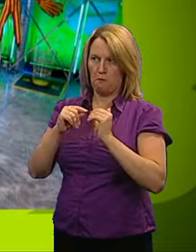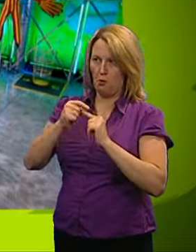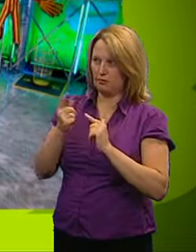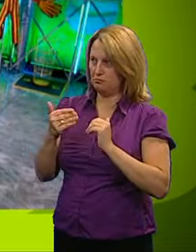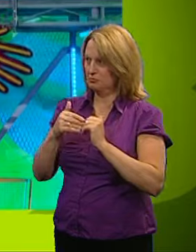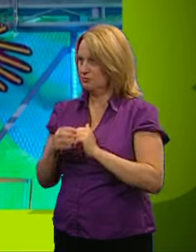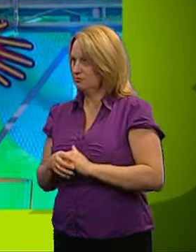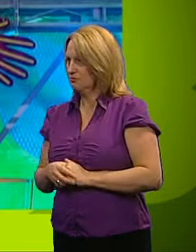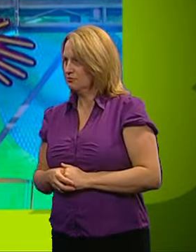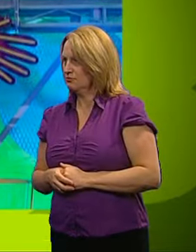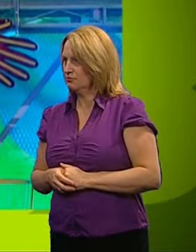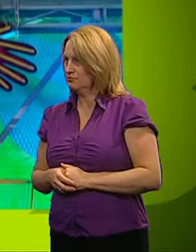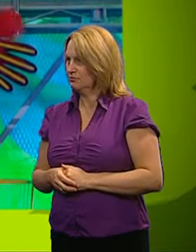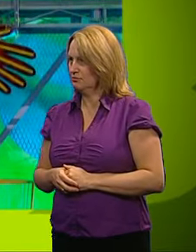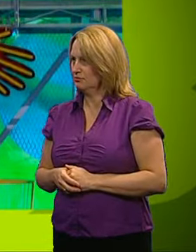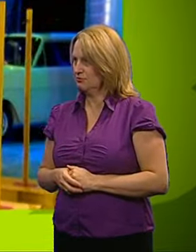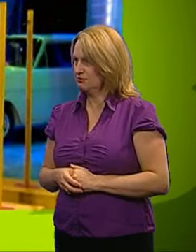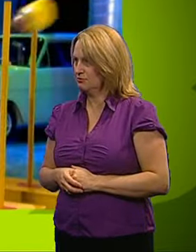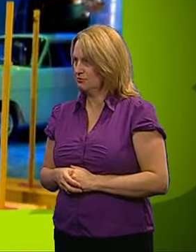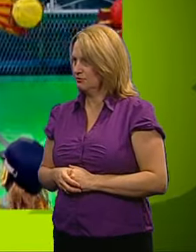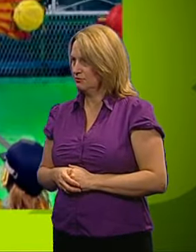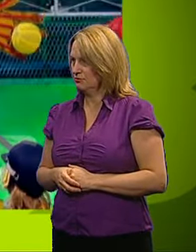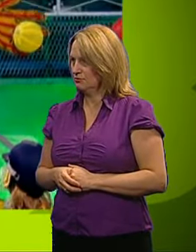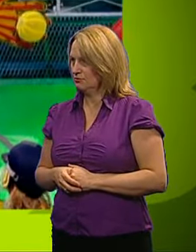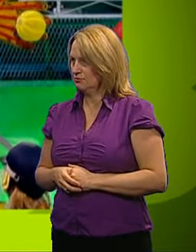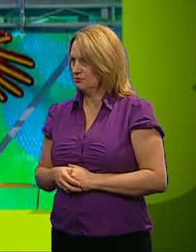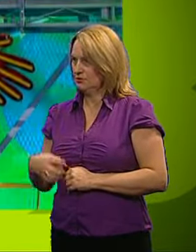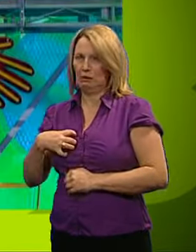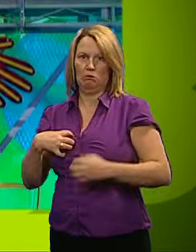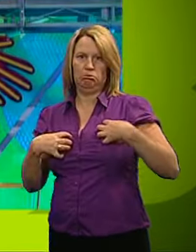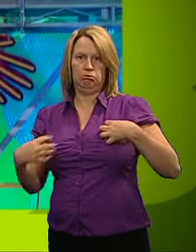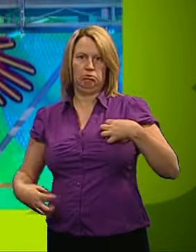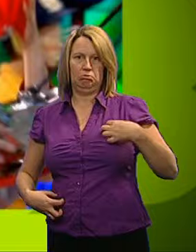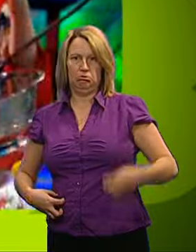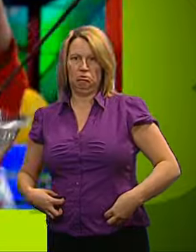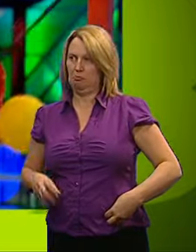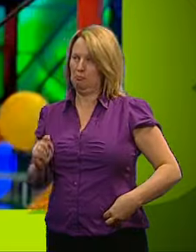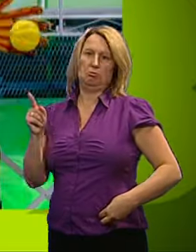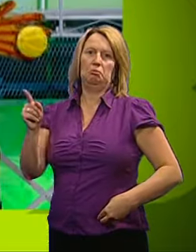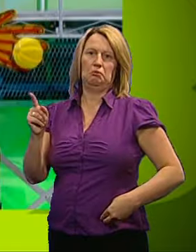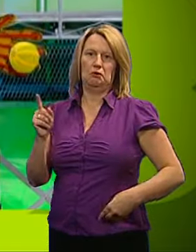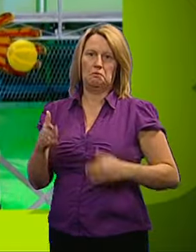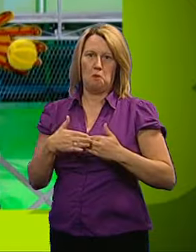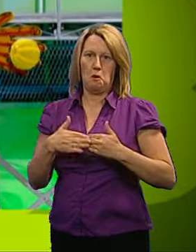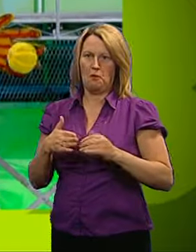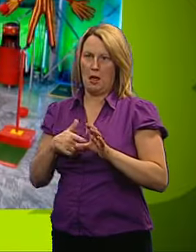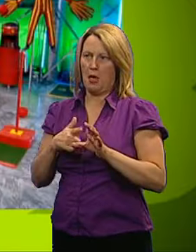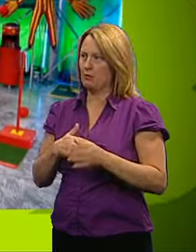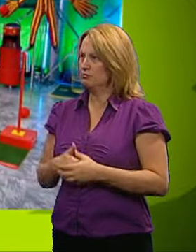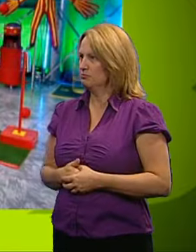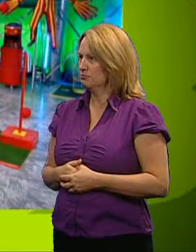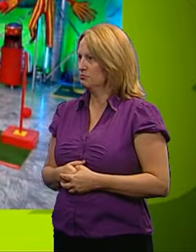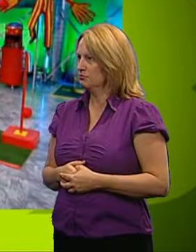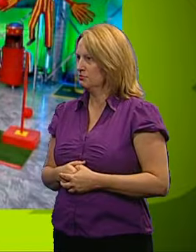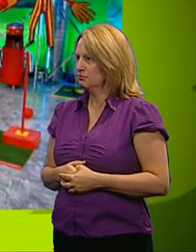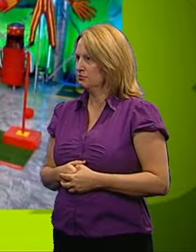them. The reds need to catch up, but not requiring like that. Oh, and yet another one for the yellows. And another one.